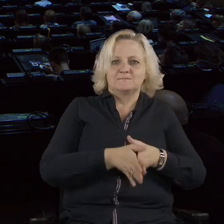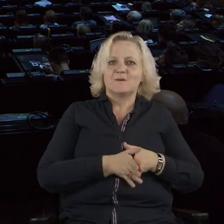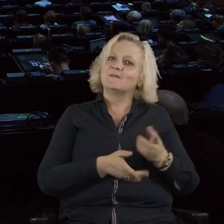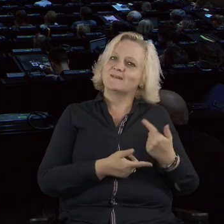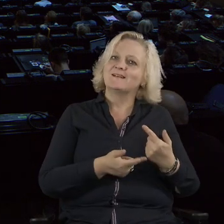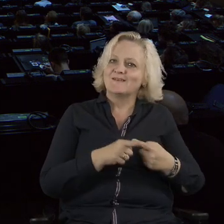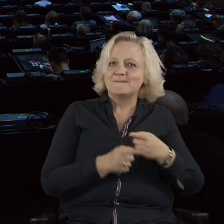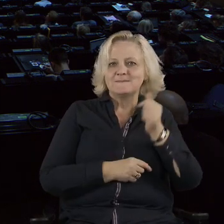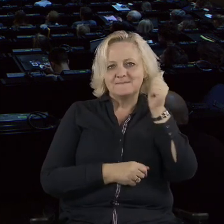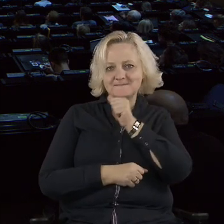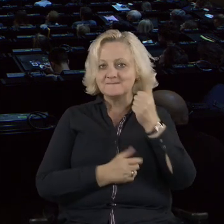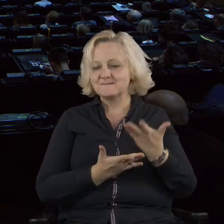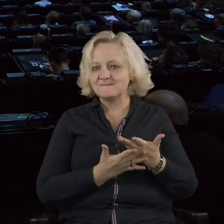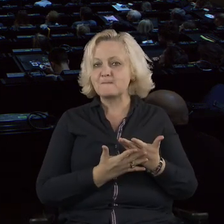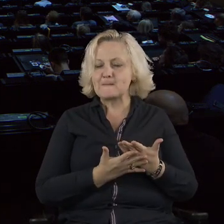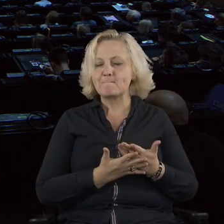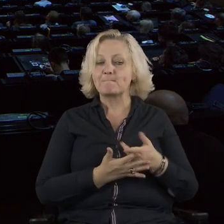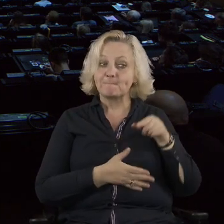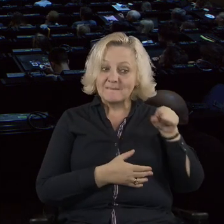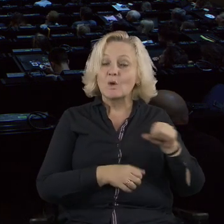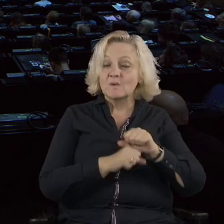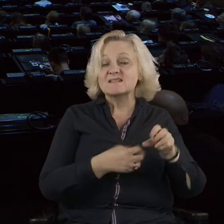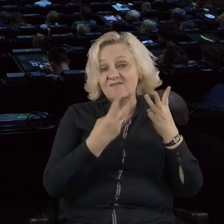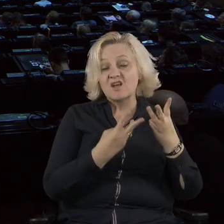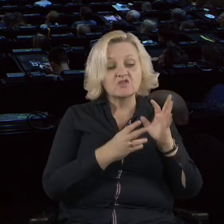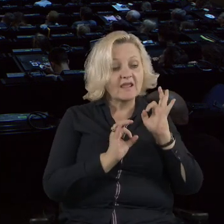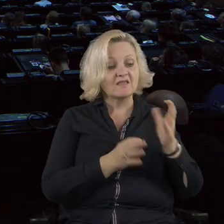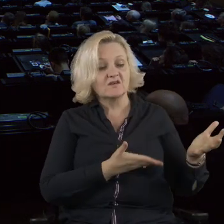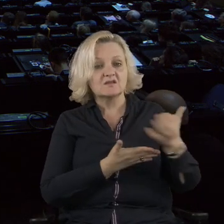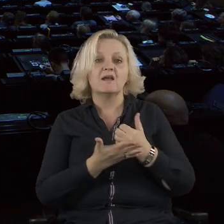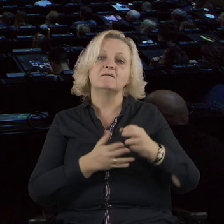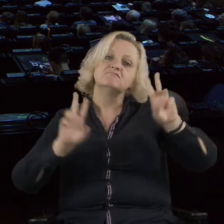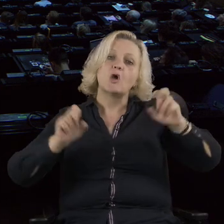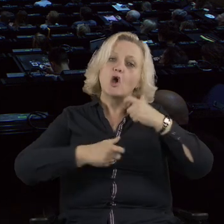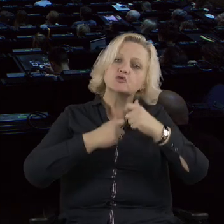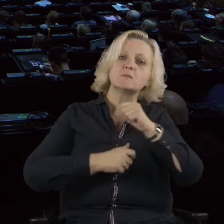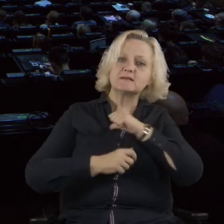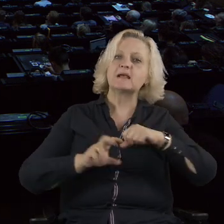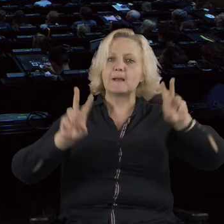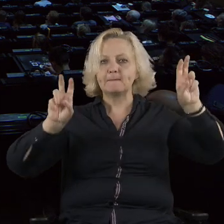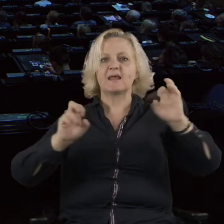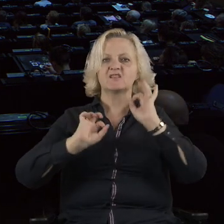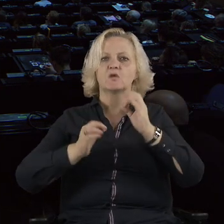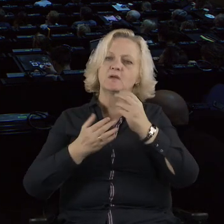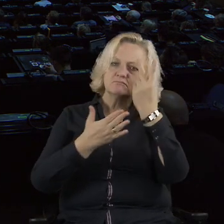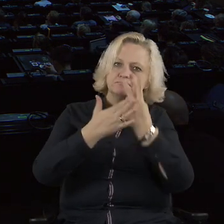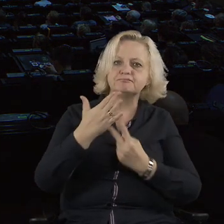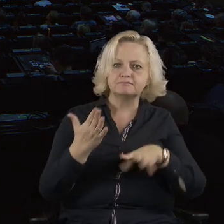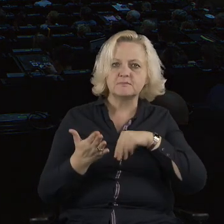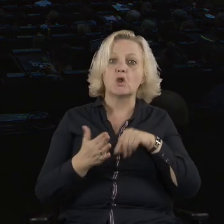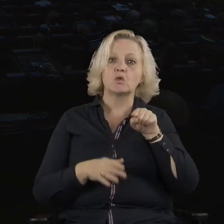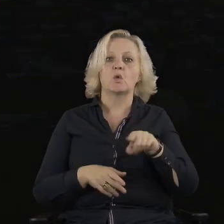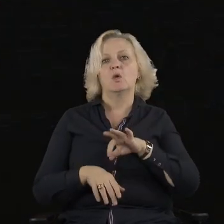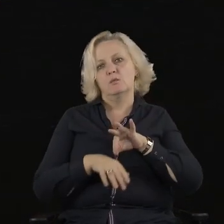this do-it-yourself toolkit. What we can do, we can offer a standard. We can make sure that we're there and we will follow